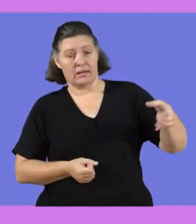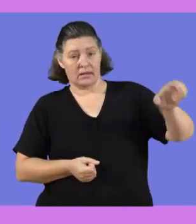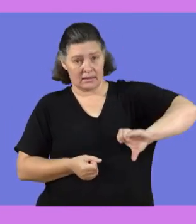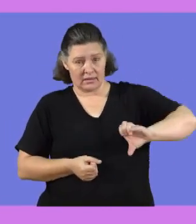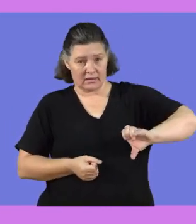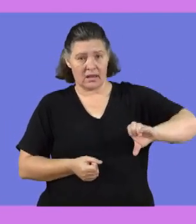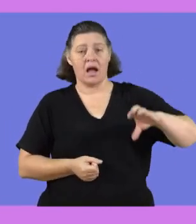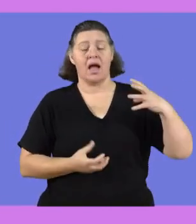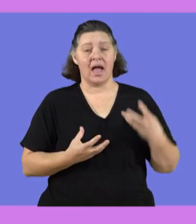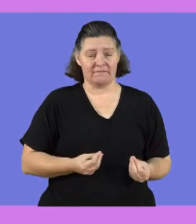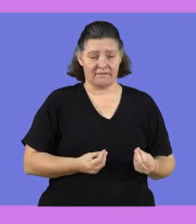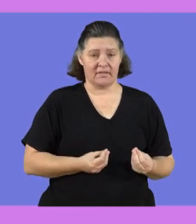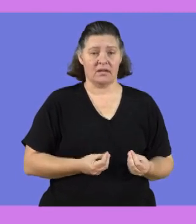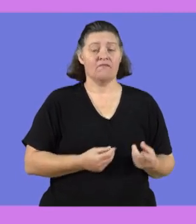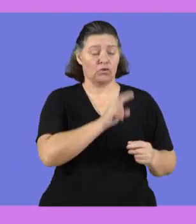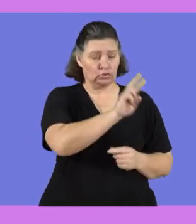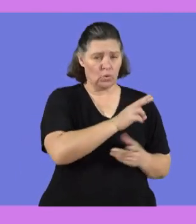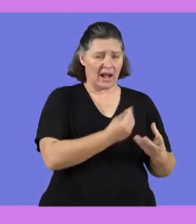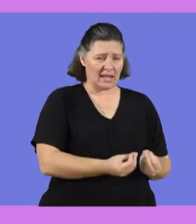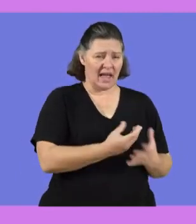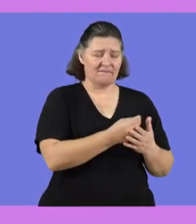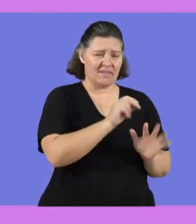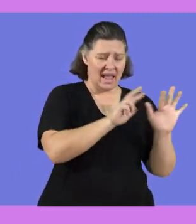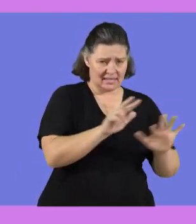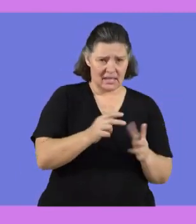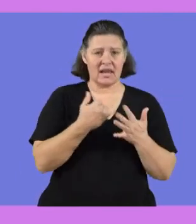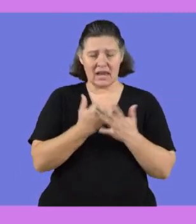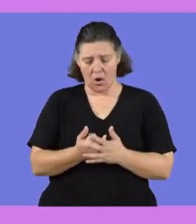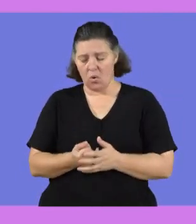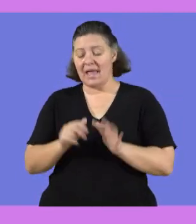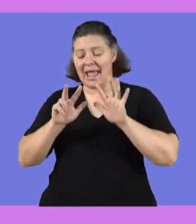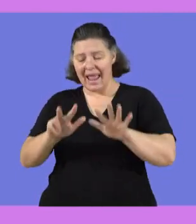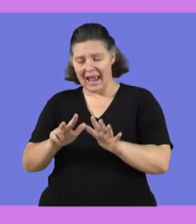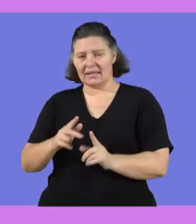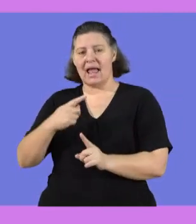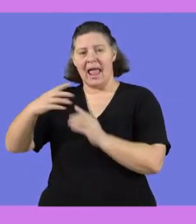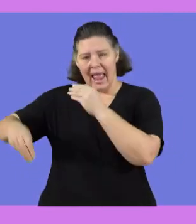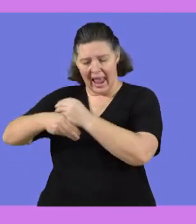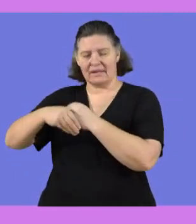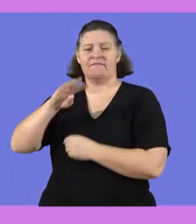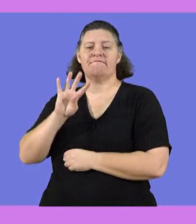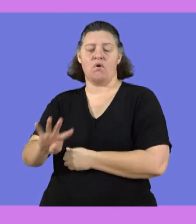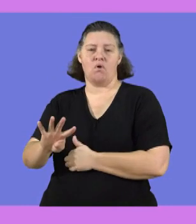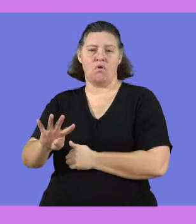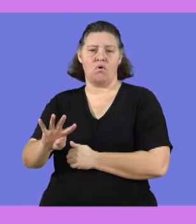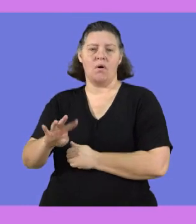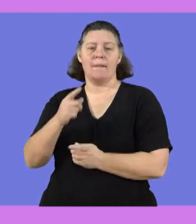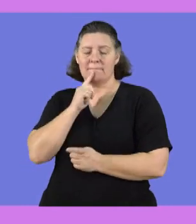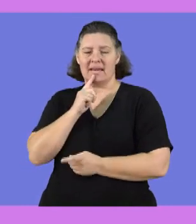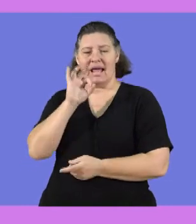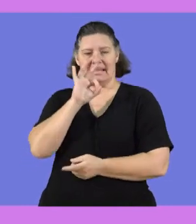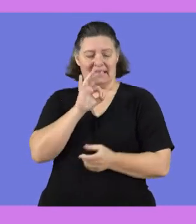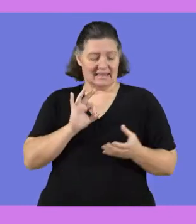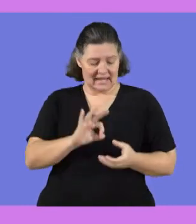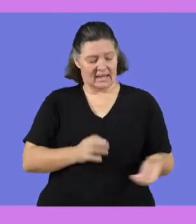because already you have for two glasses, which is 8, you can as well say 8 plus 4. This